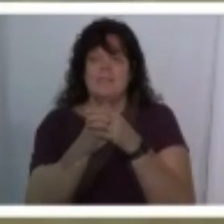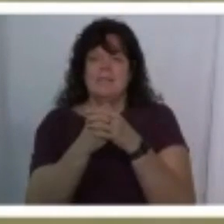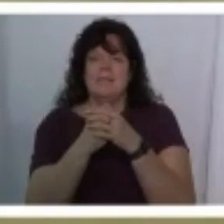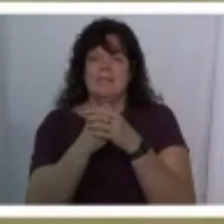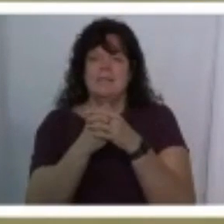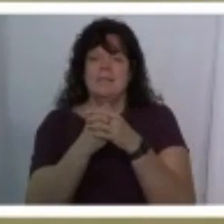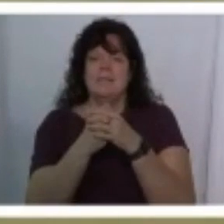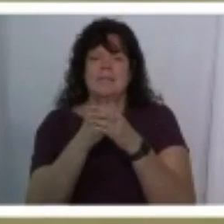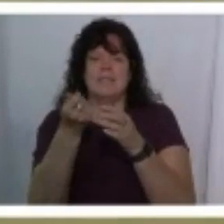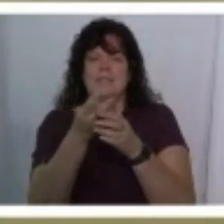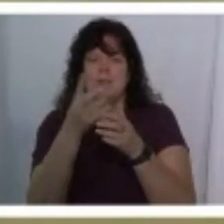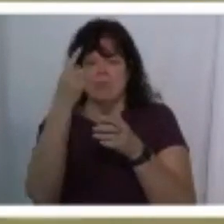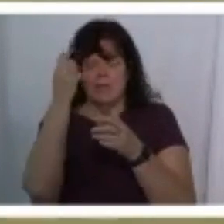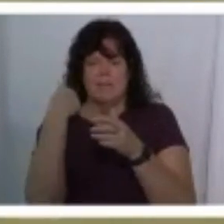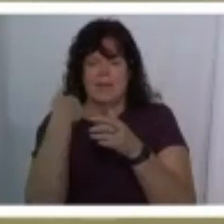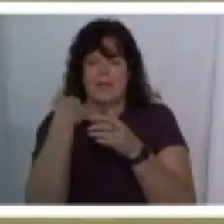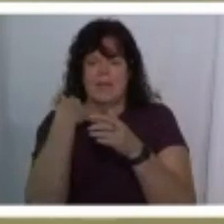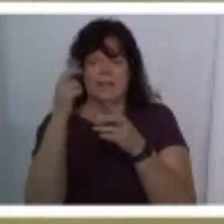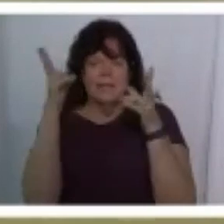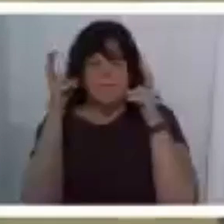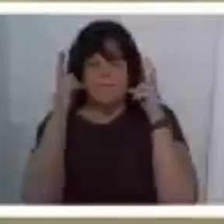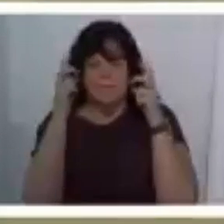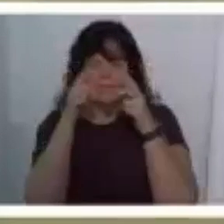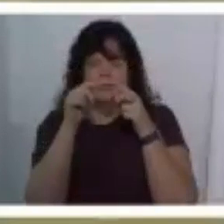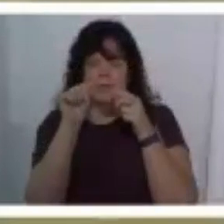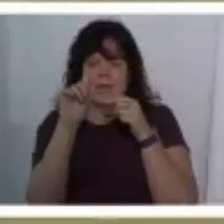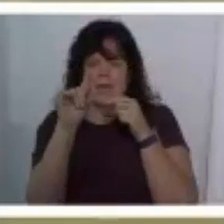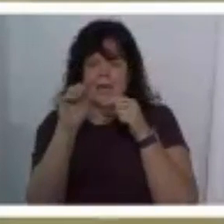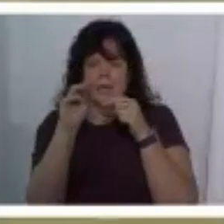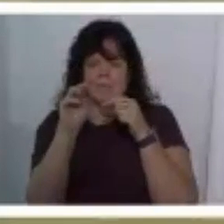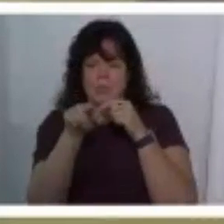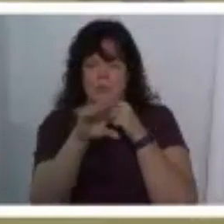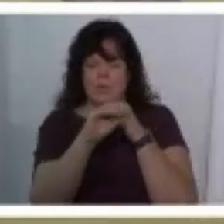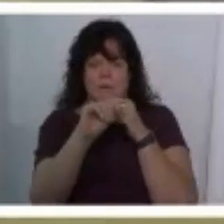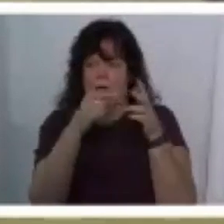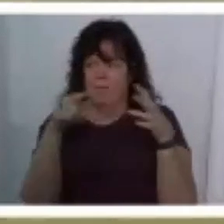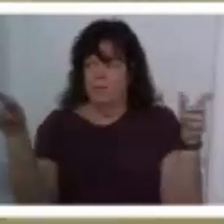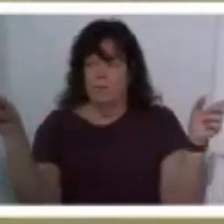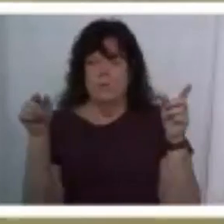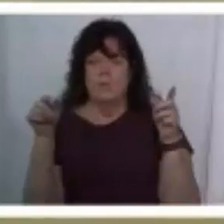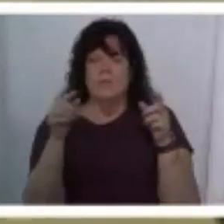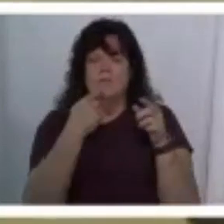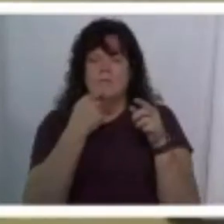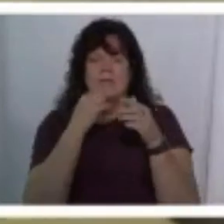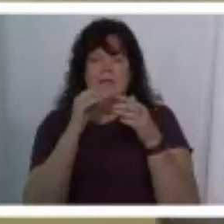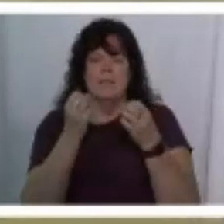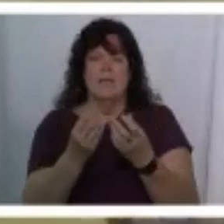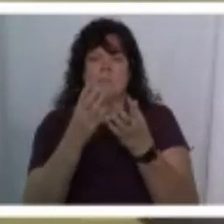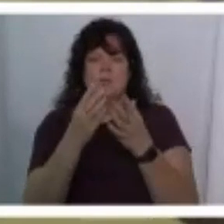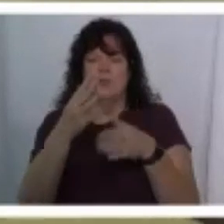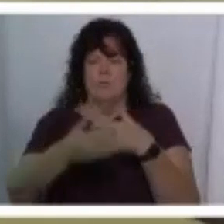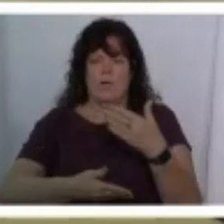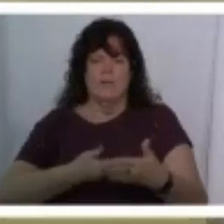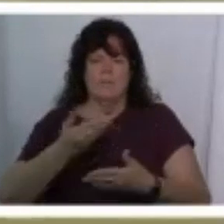a couple of thoughts i've had listening to adam you and all of you that are saying how much you're welcome